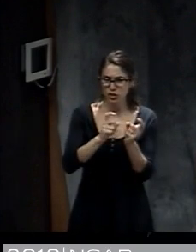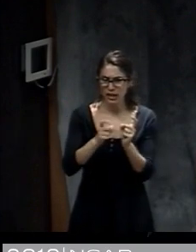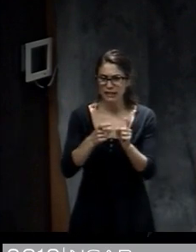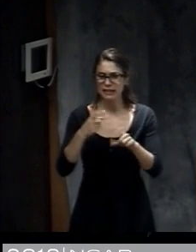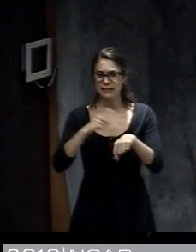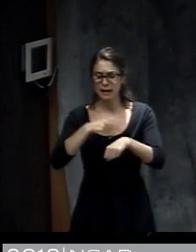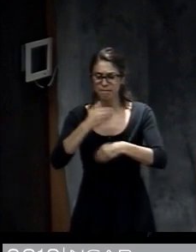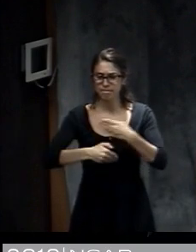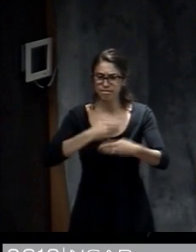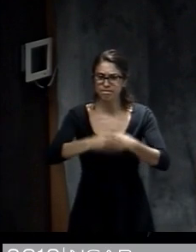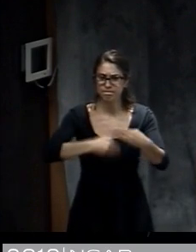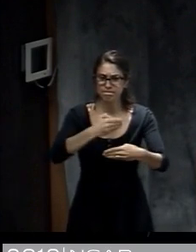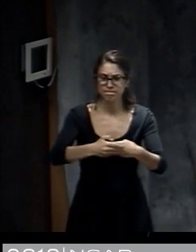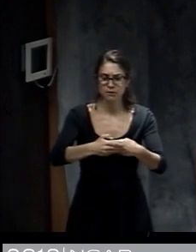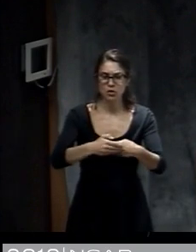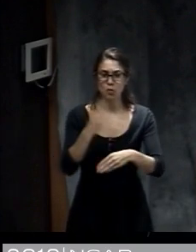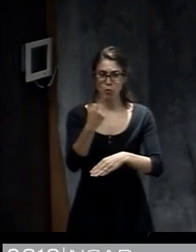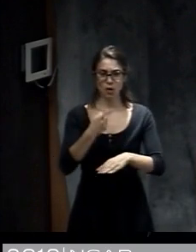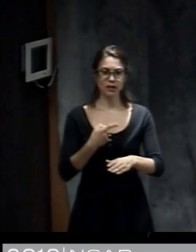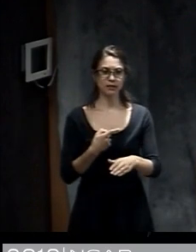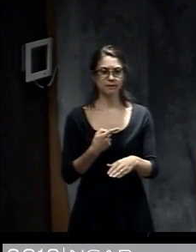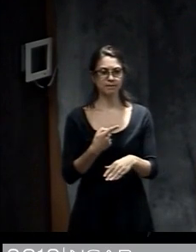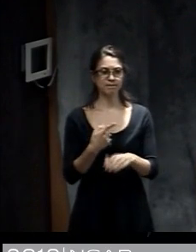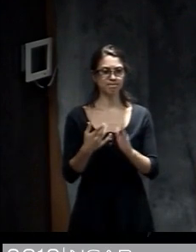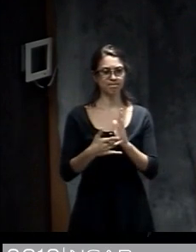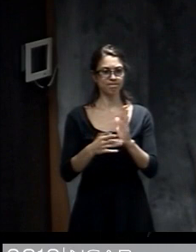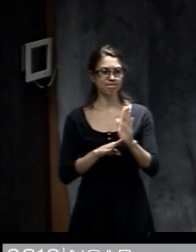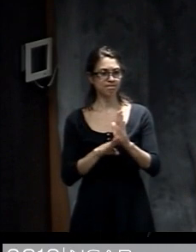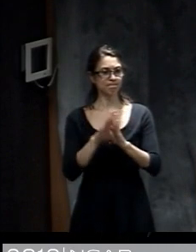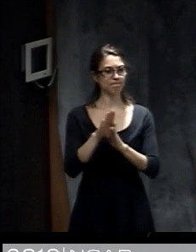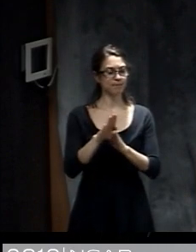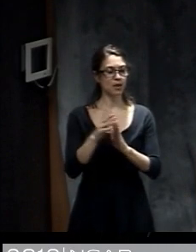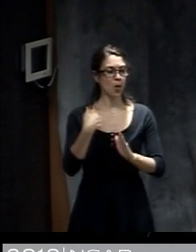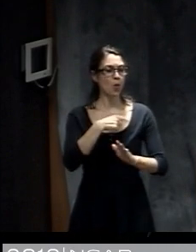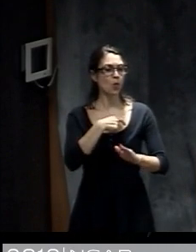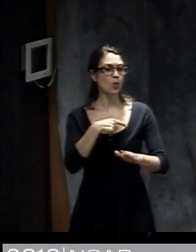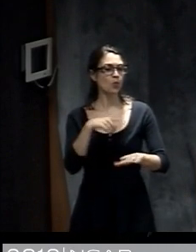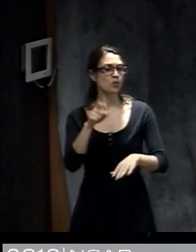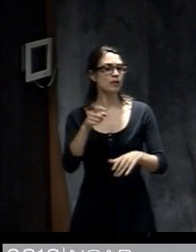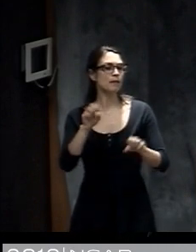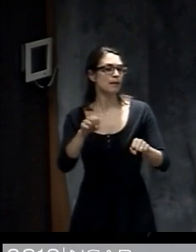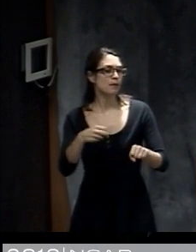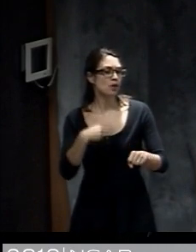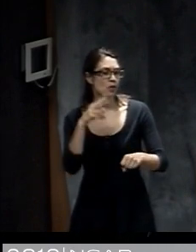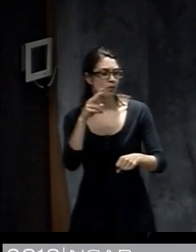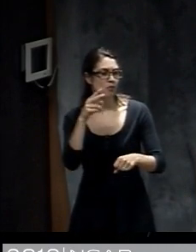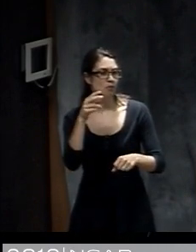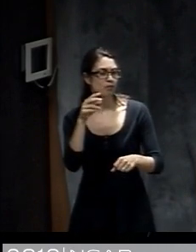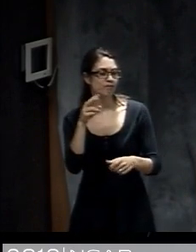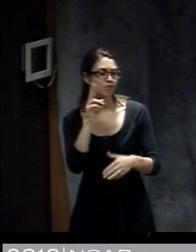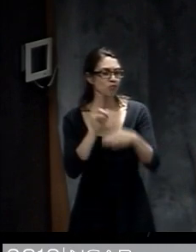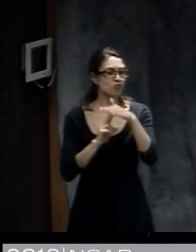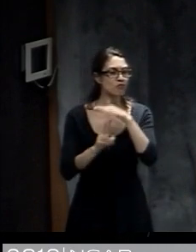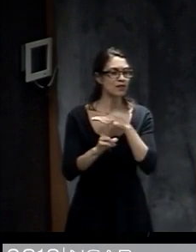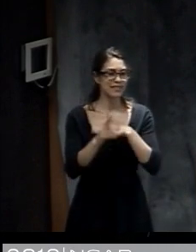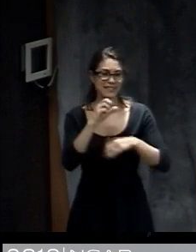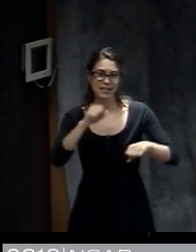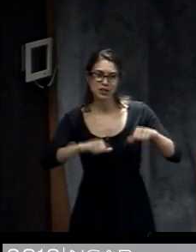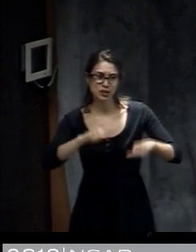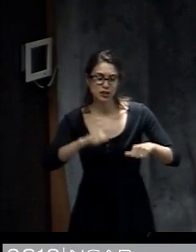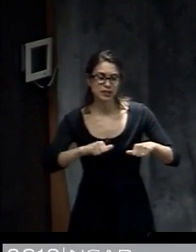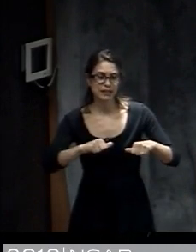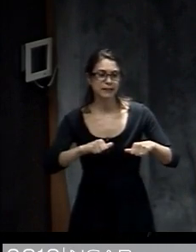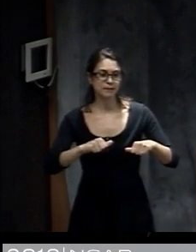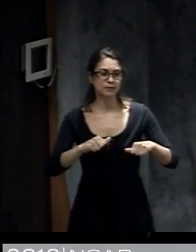And so one of the advances in modern weather forecasting is to be able to predict this uncertainty, as well as predicting the best likelihood of what might happen, predicting the